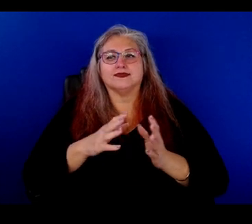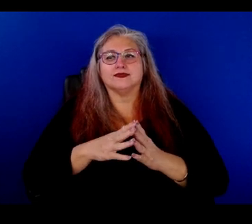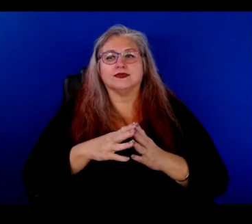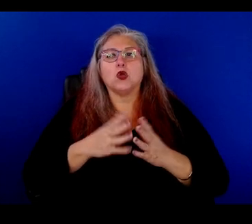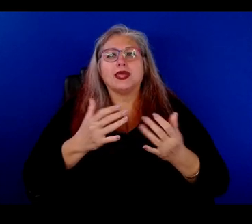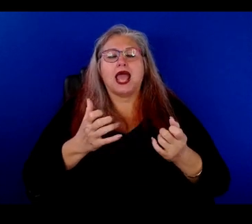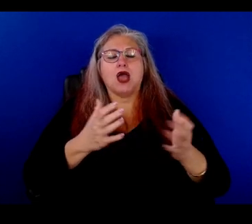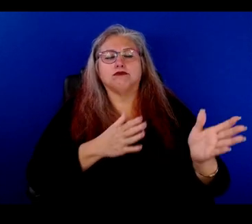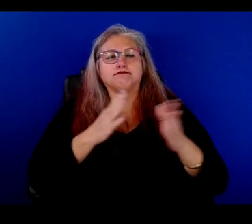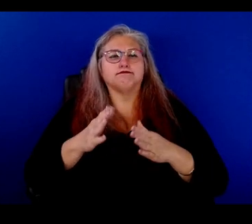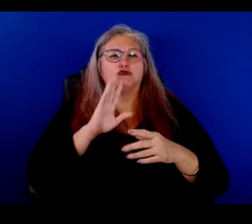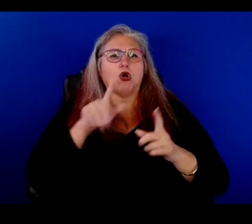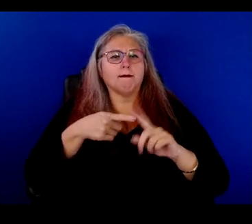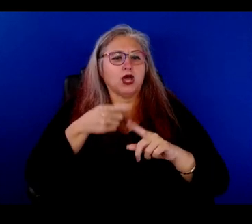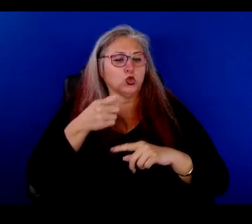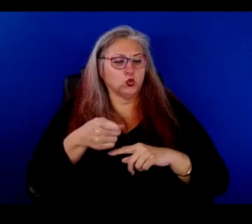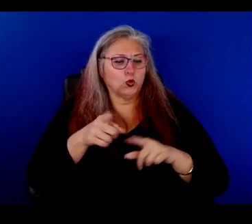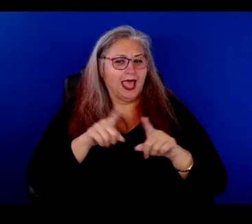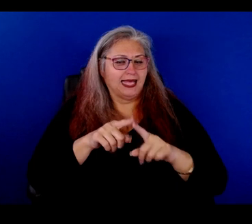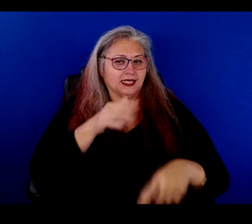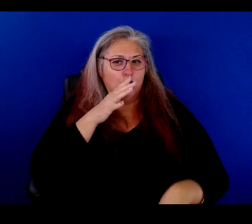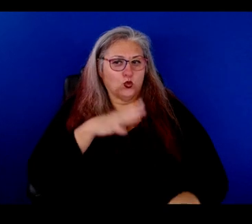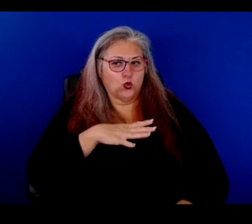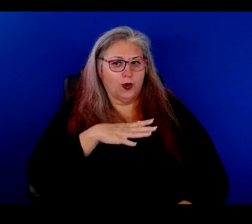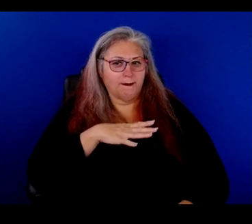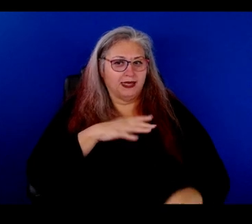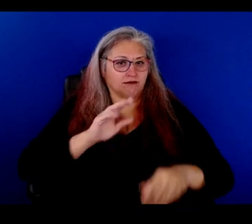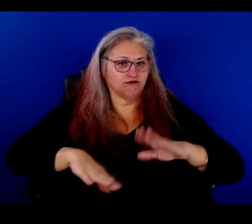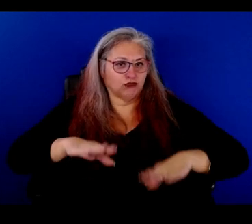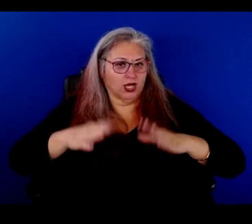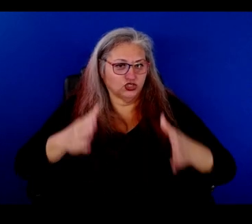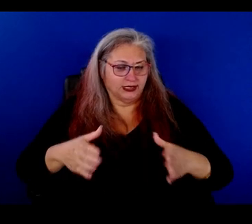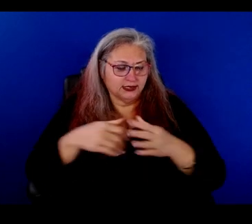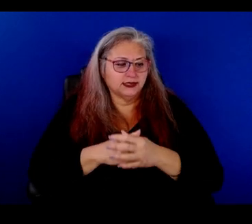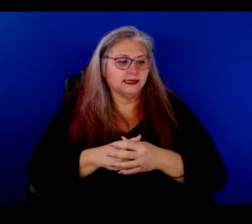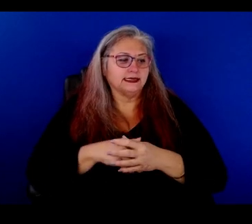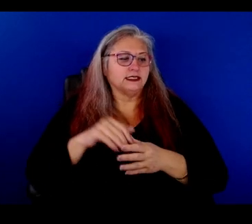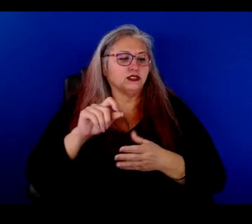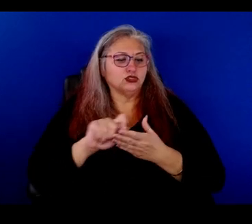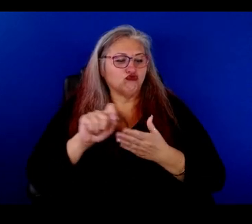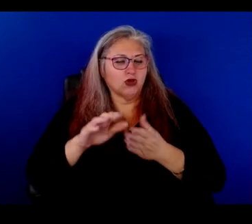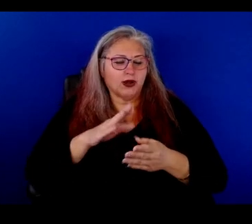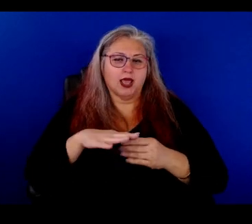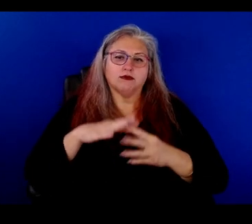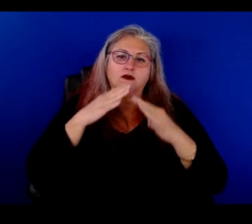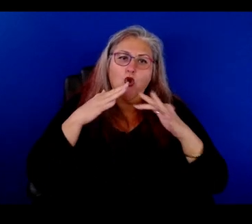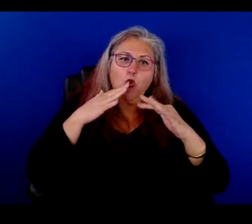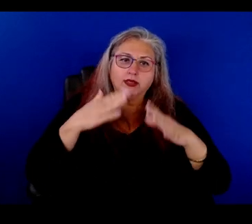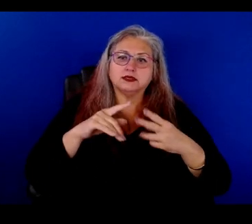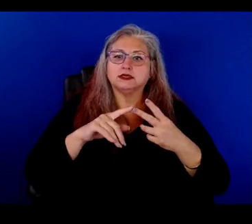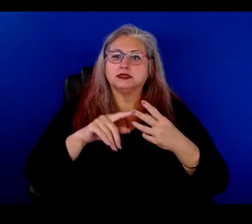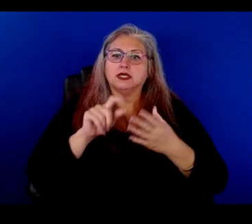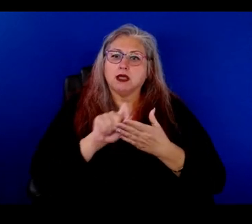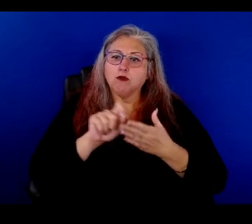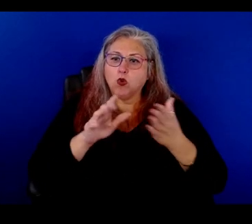Let's talk about you as a woman percussionist, songwriter, vocalist, composer in,